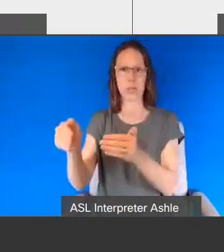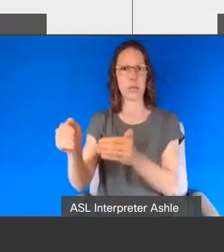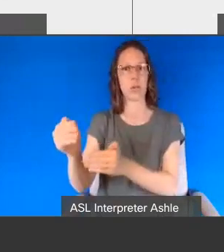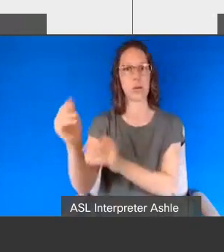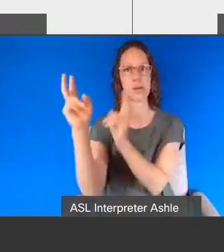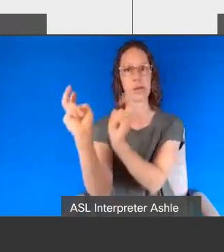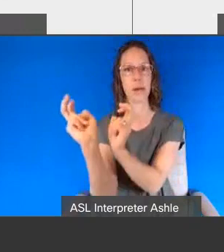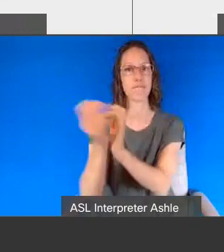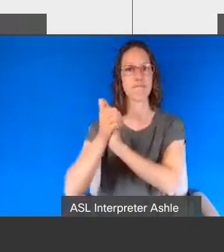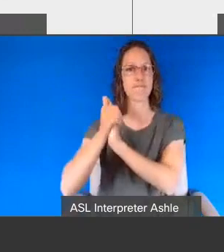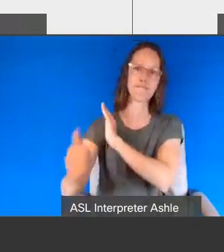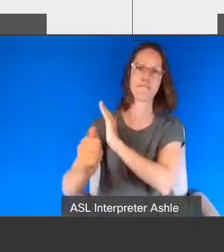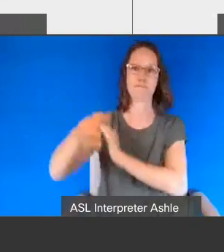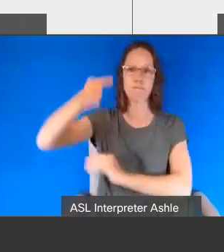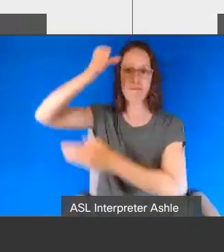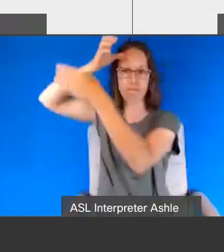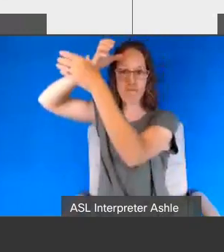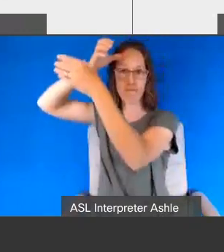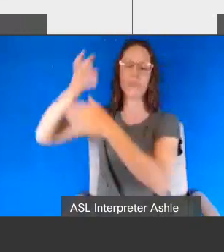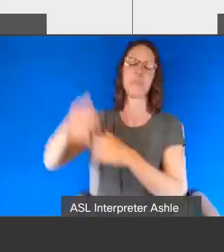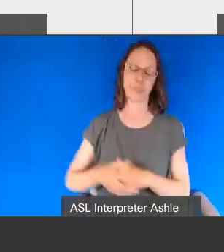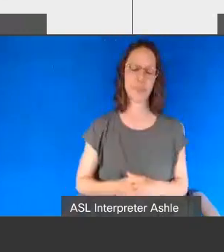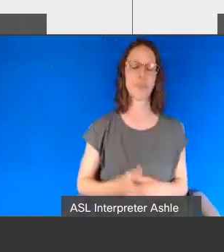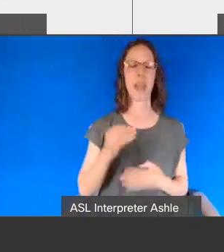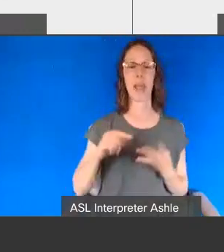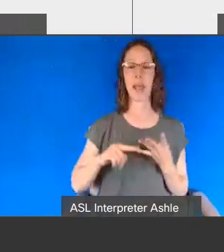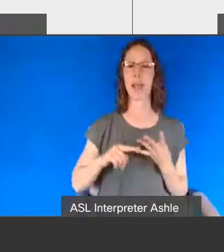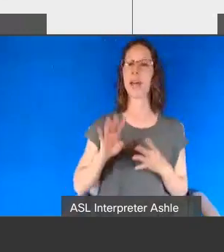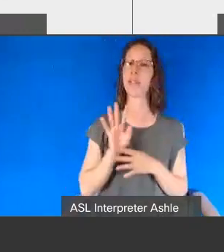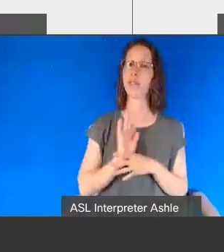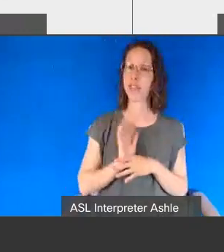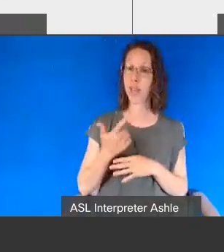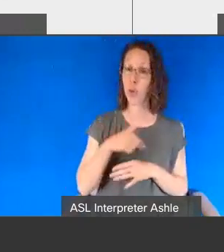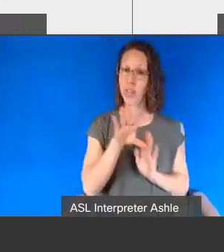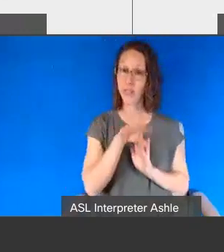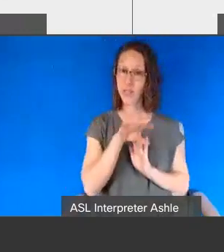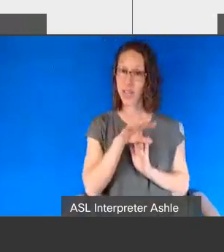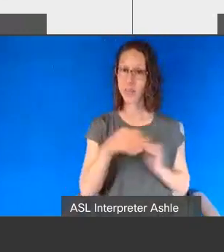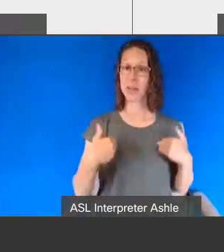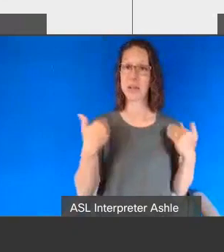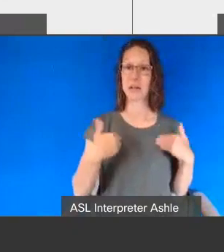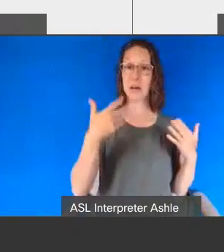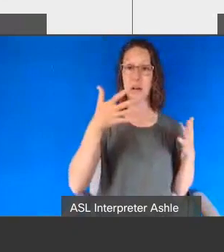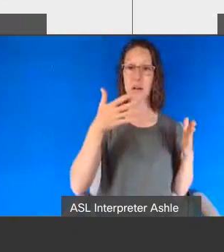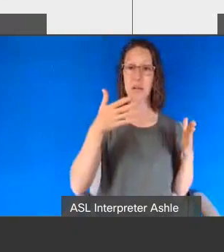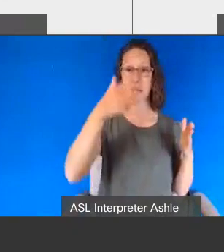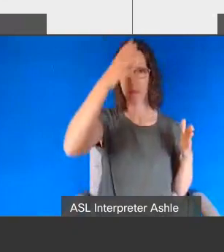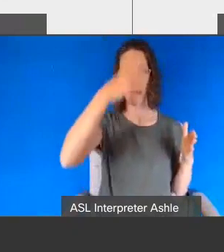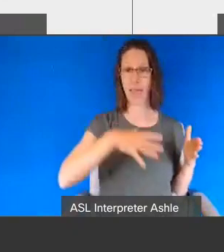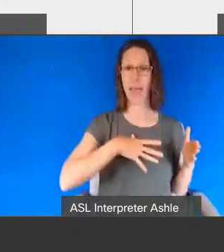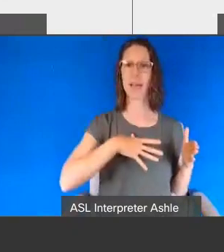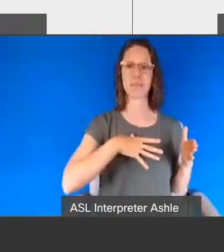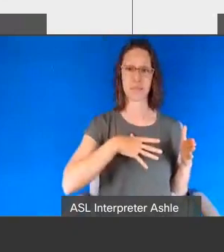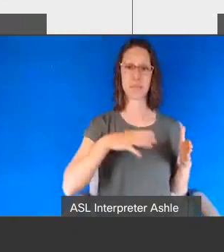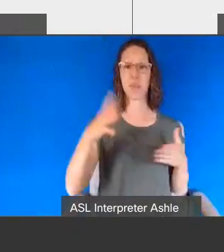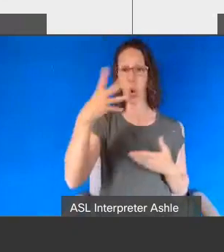also did some video uh ourselves that we filmed of a young man on a spectrum role playing which is a